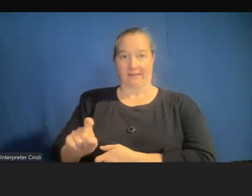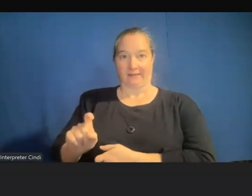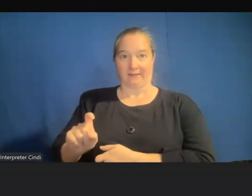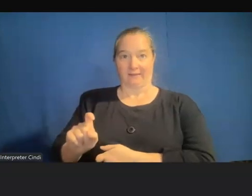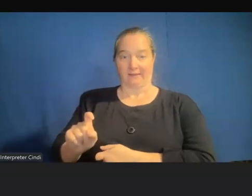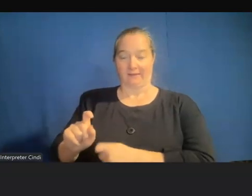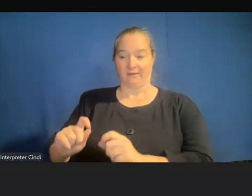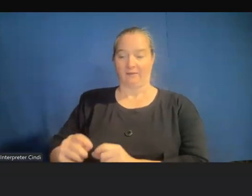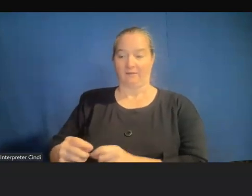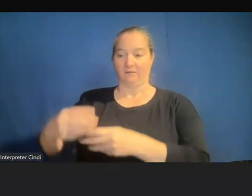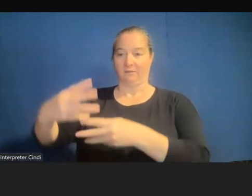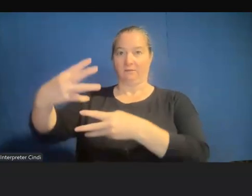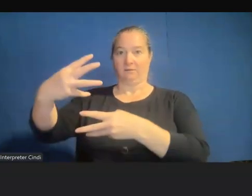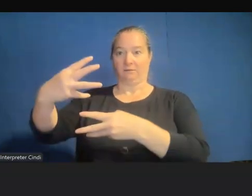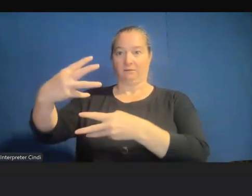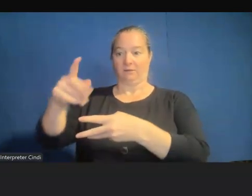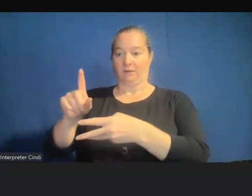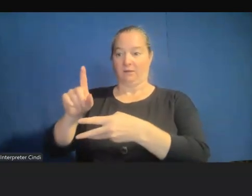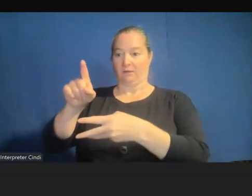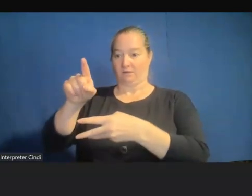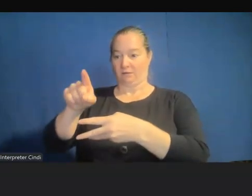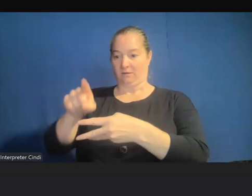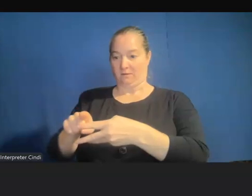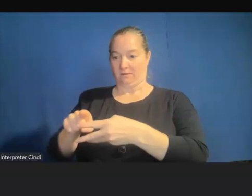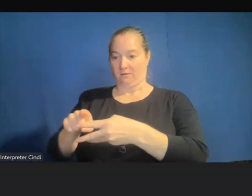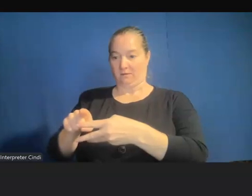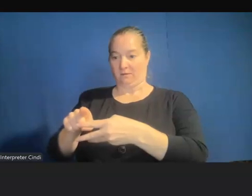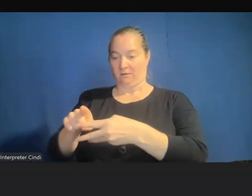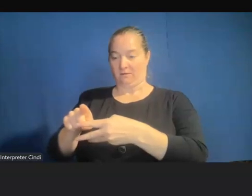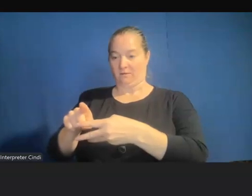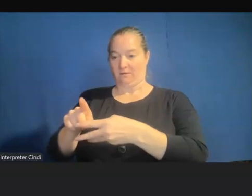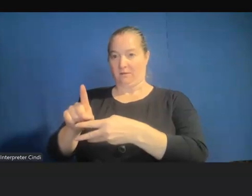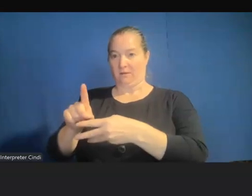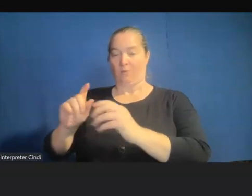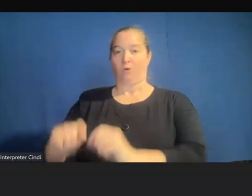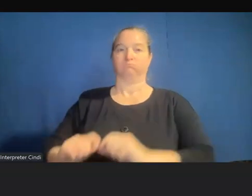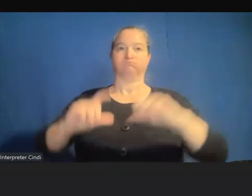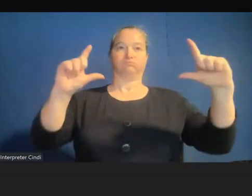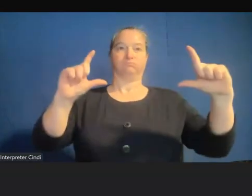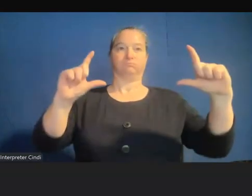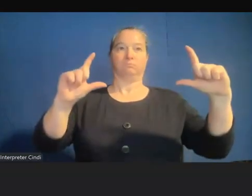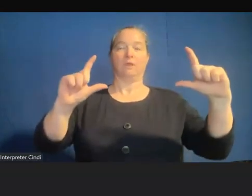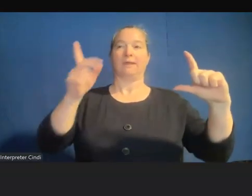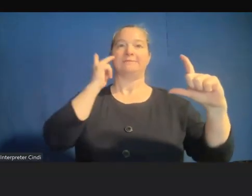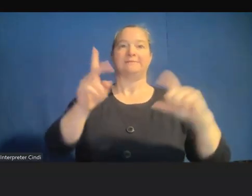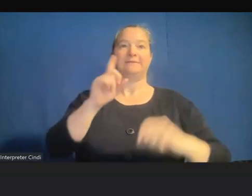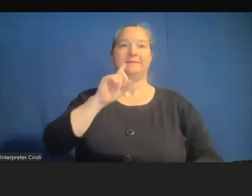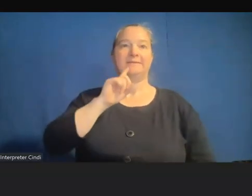Click on that button and you will have a window that pops out and you'll be able to see the Deaf interpreter.